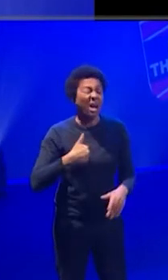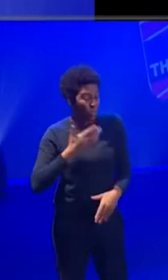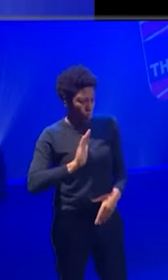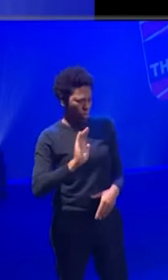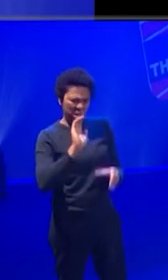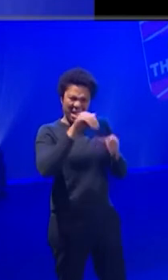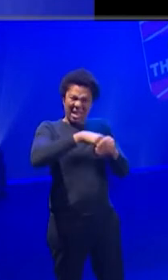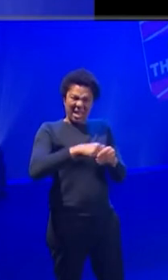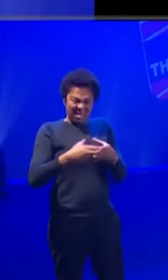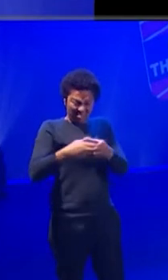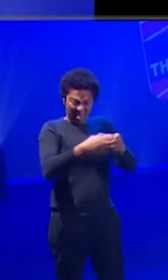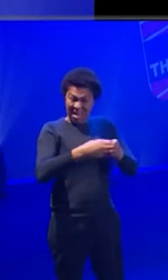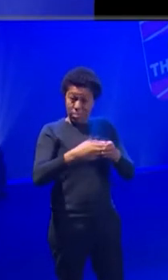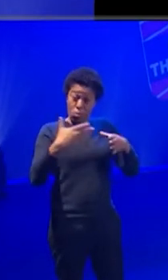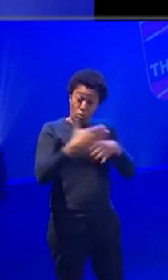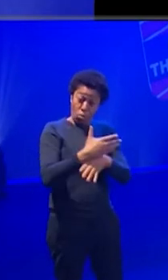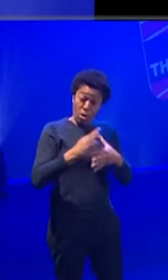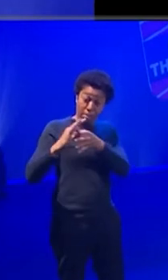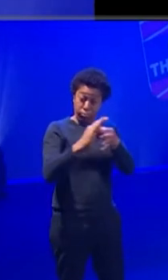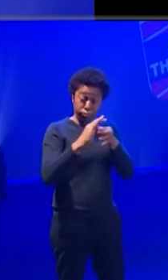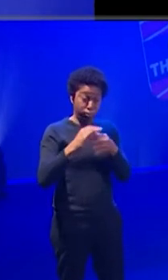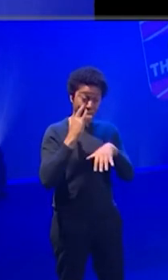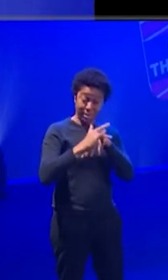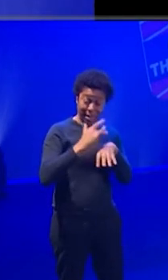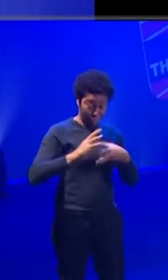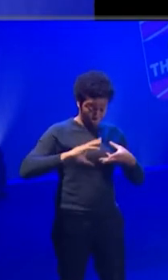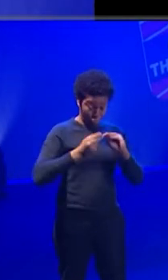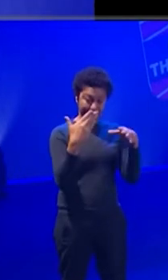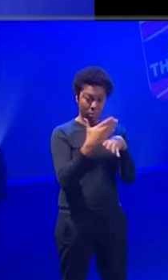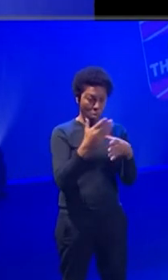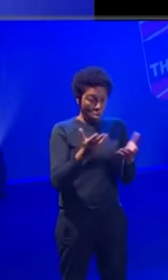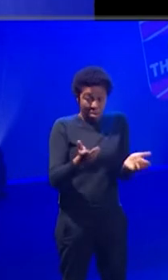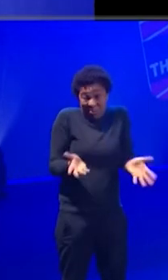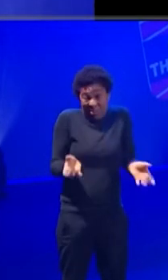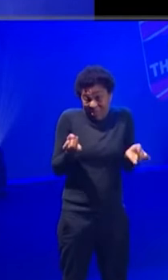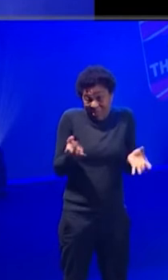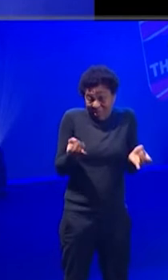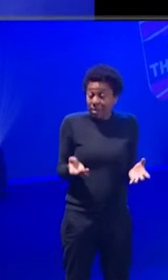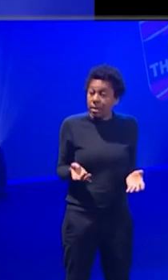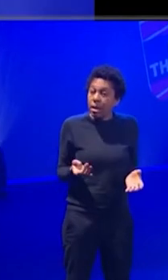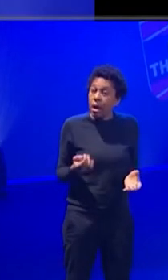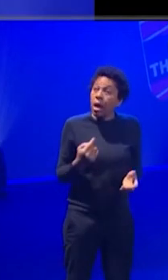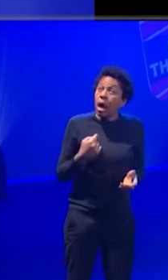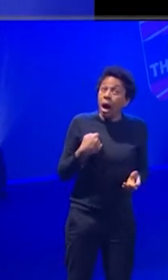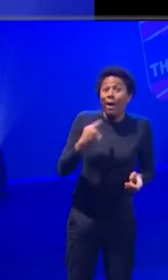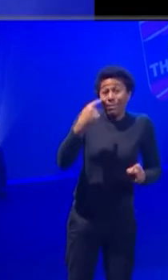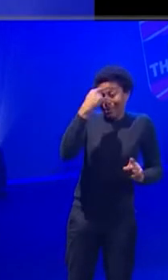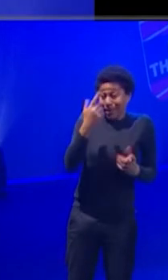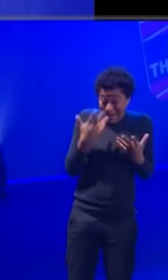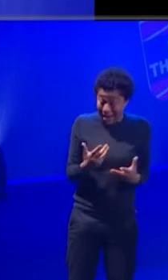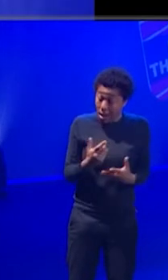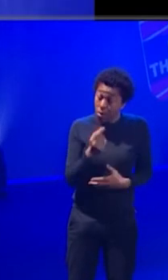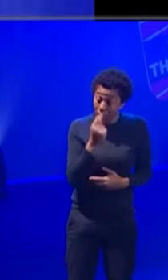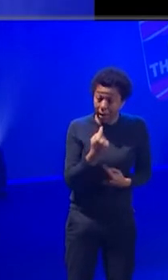be part of the team making, making work. And I used to better say that I had done almost every single job that